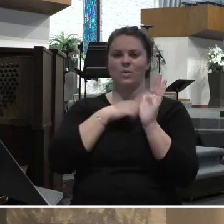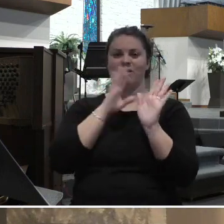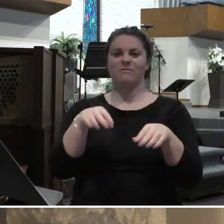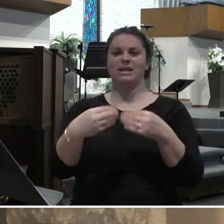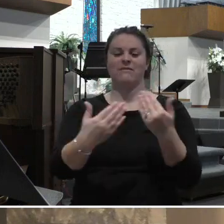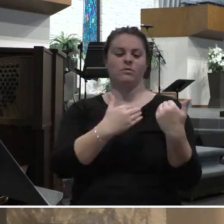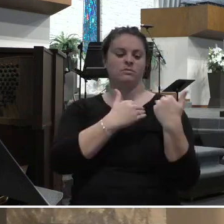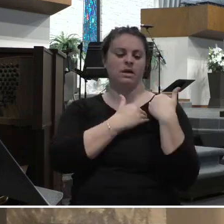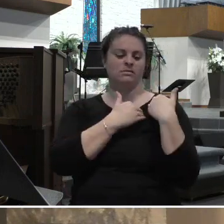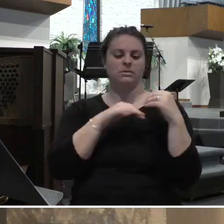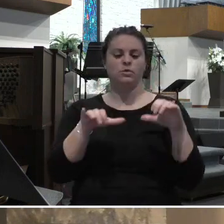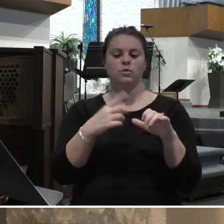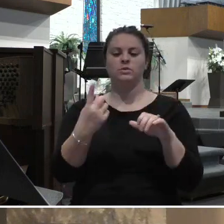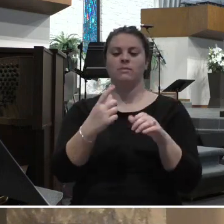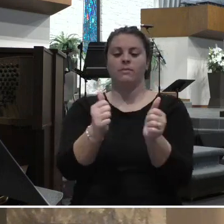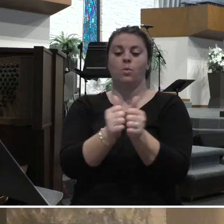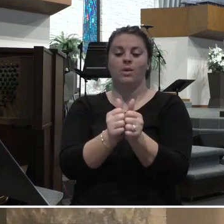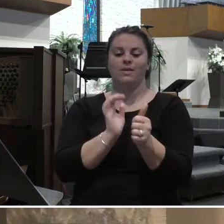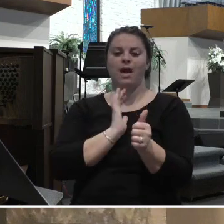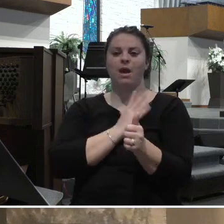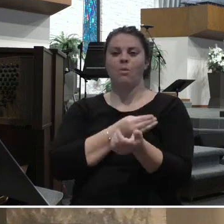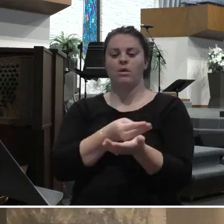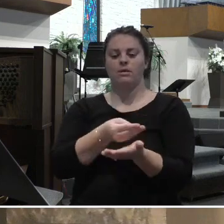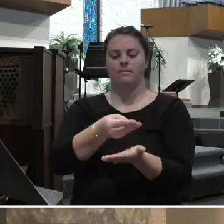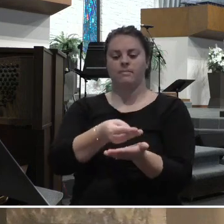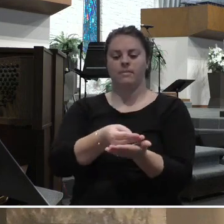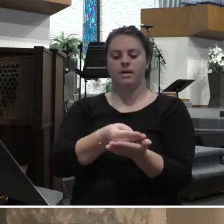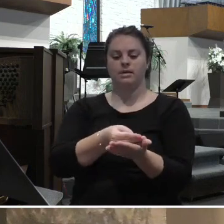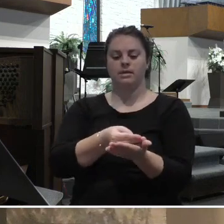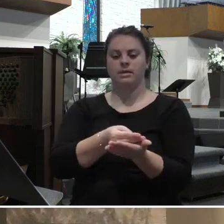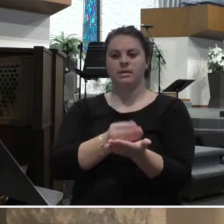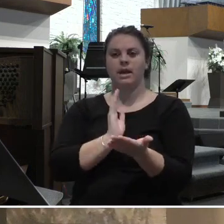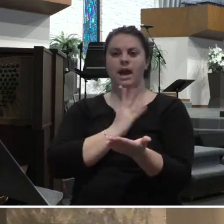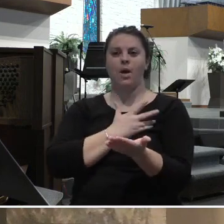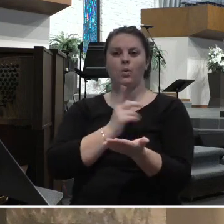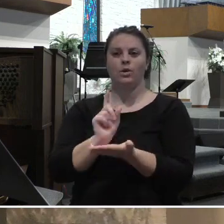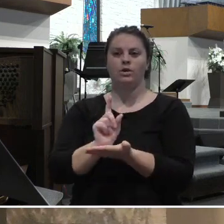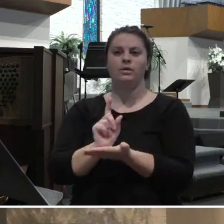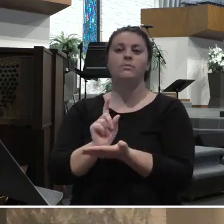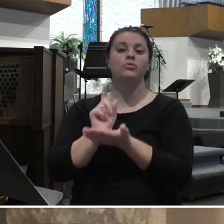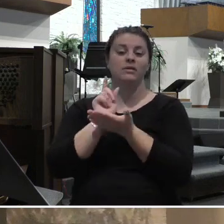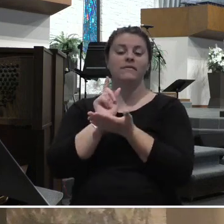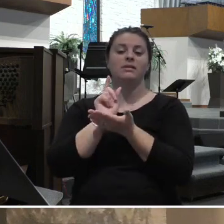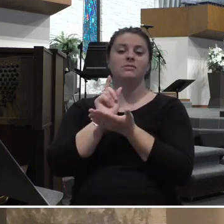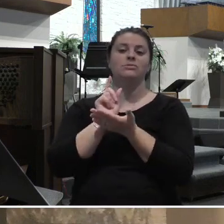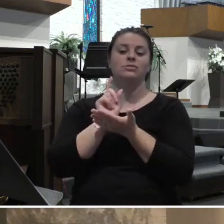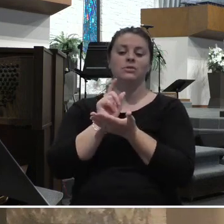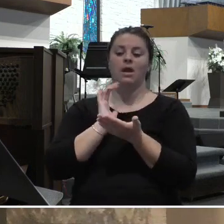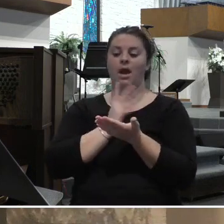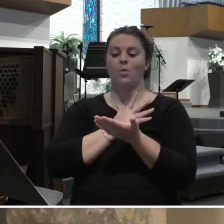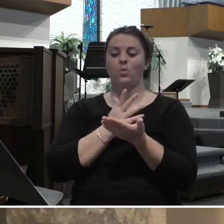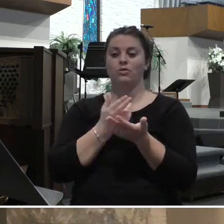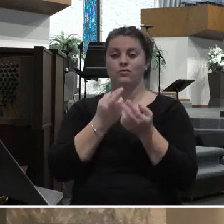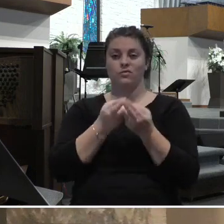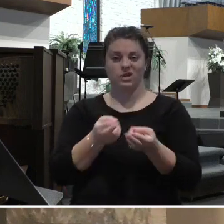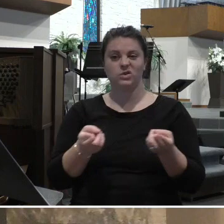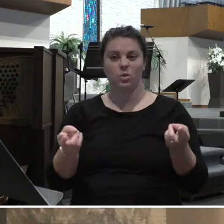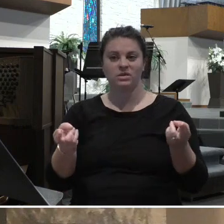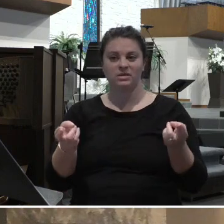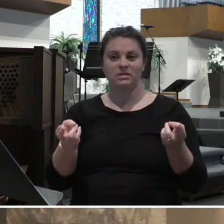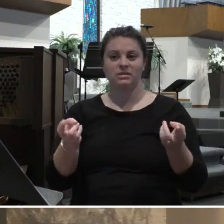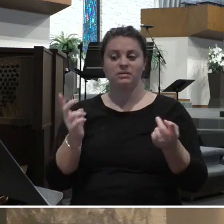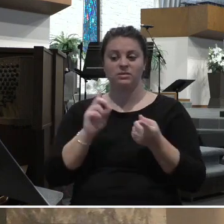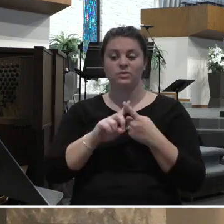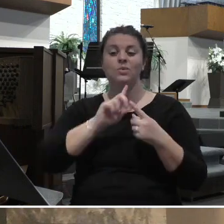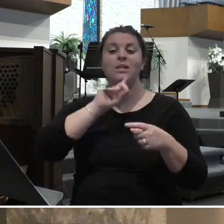with our money, with our privilege, our resources, to literally